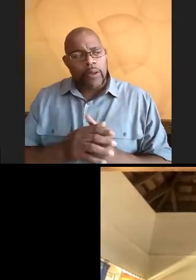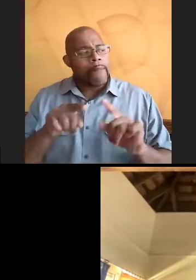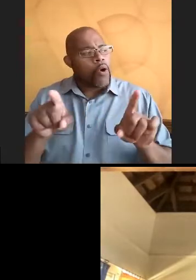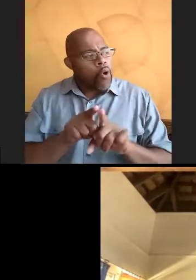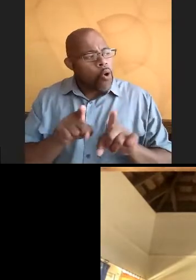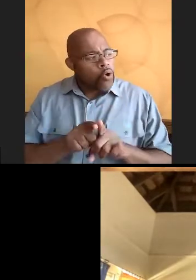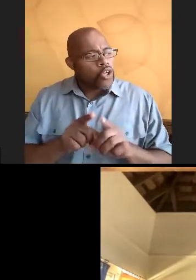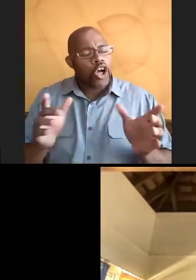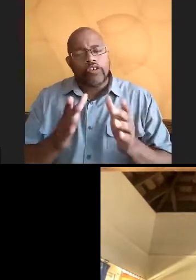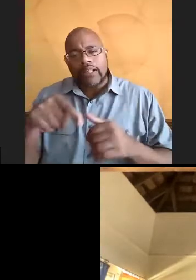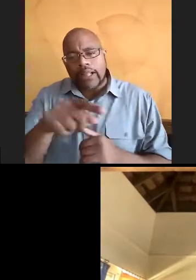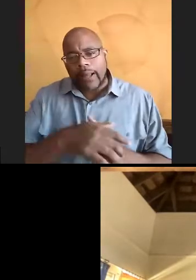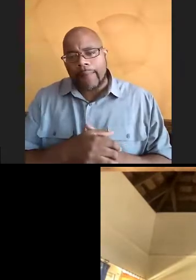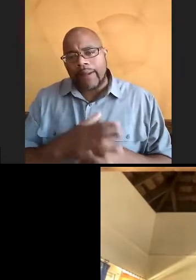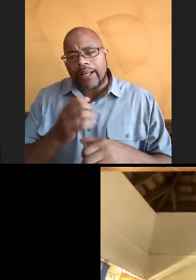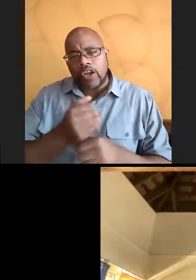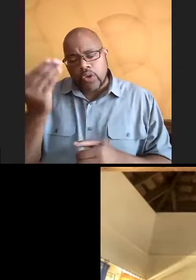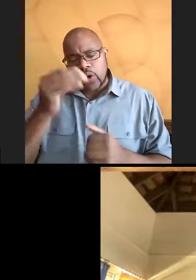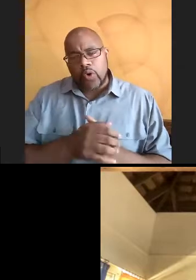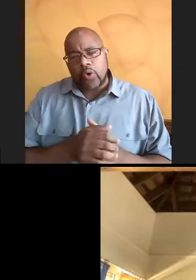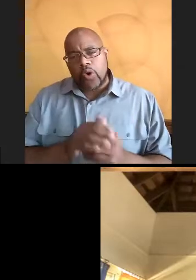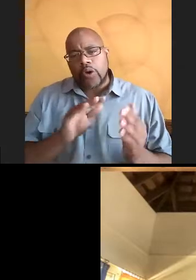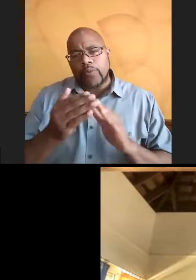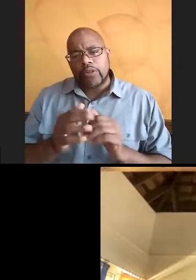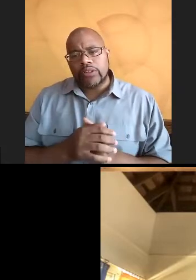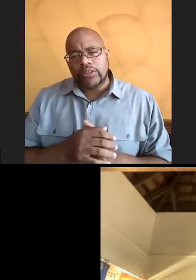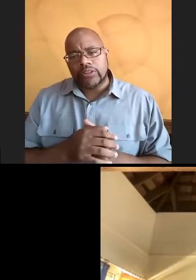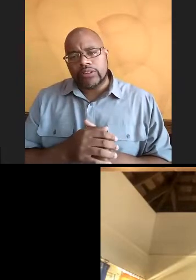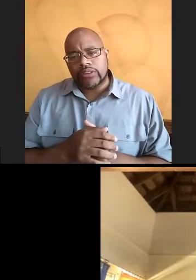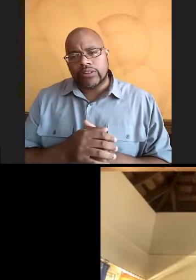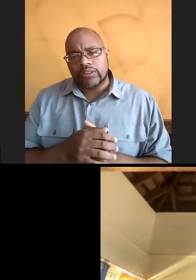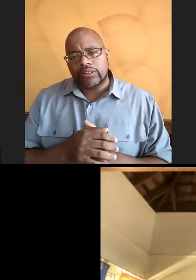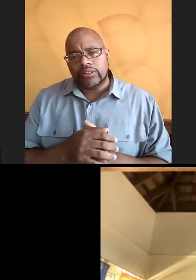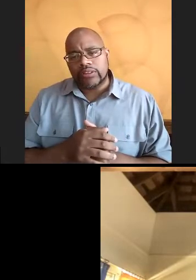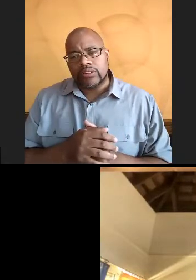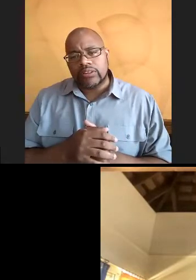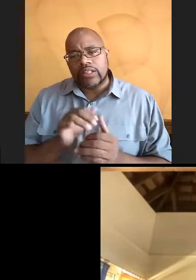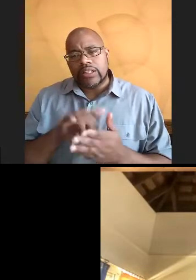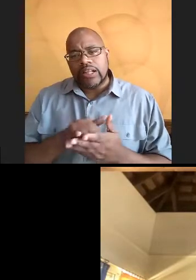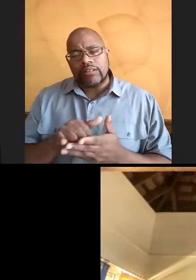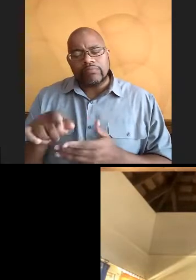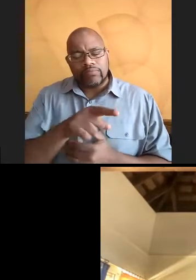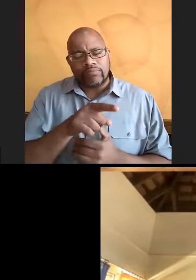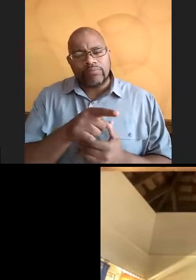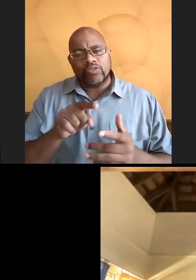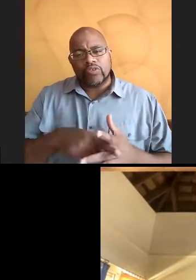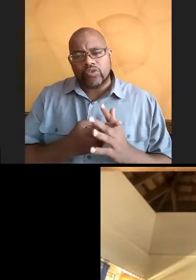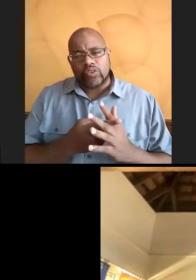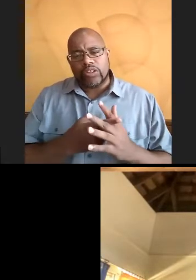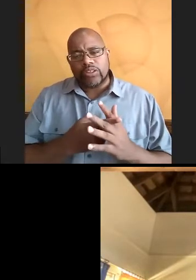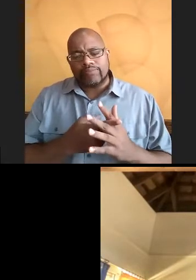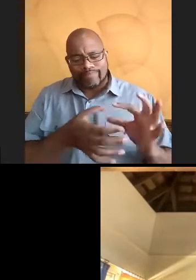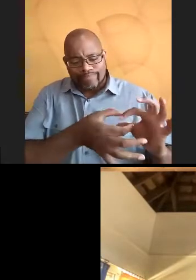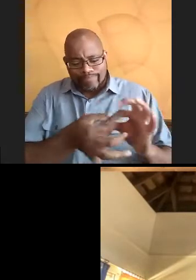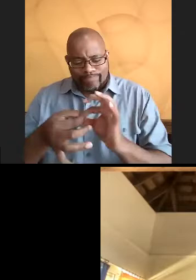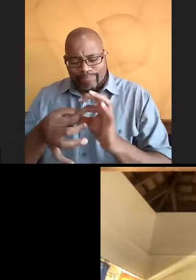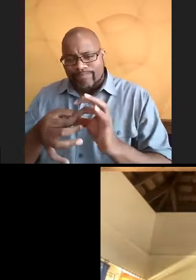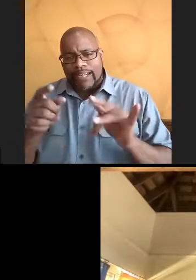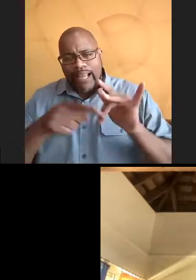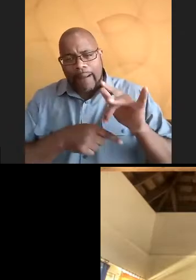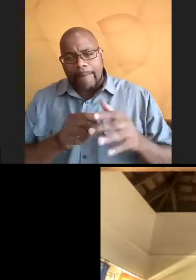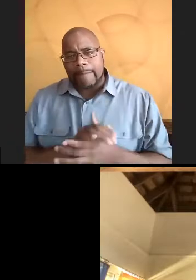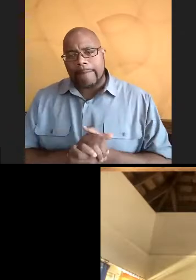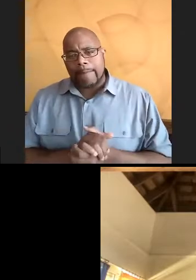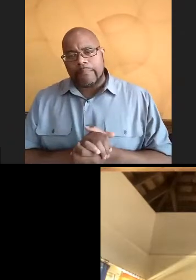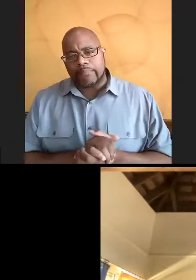encouraging them to get to know communities, coastal communities that are closer to them, too, starting to bridge that gap. Because a lot of